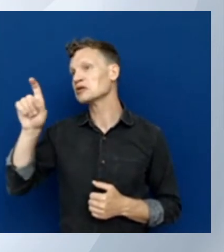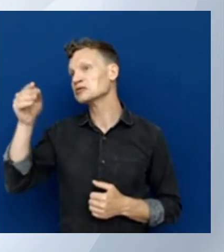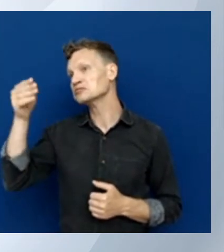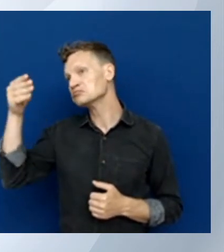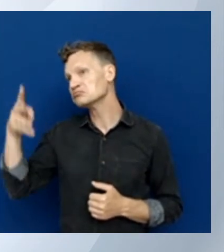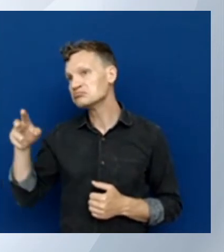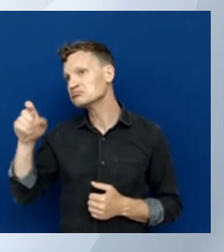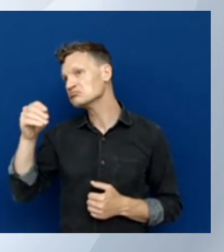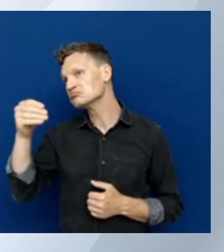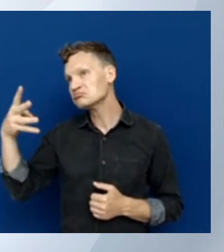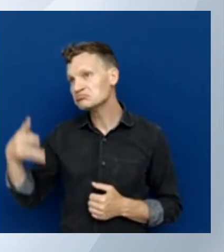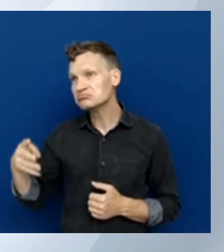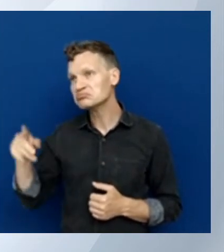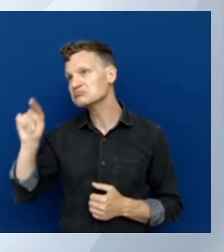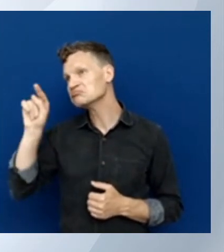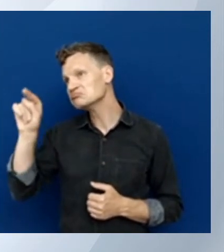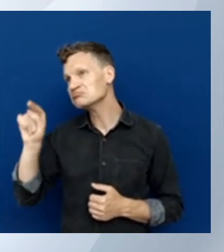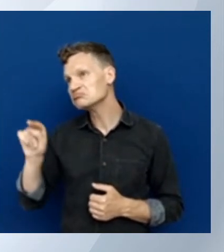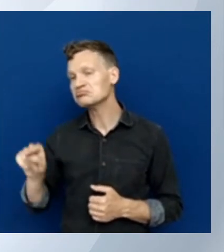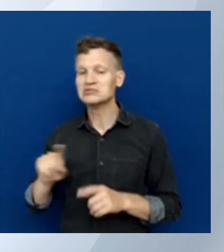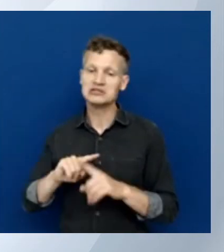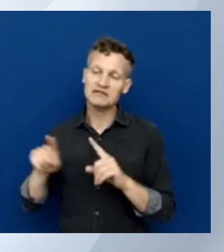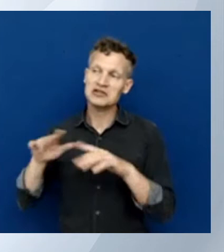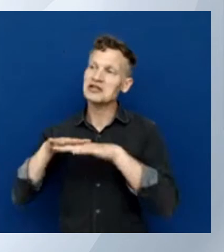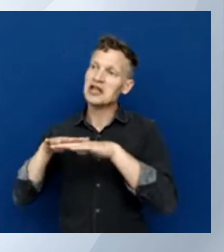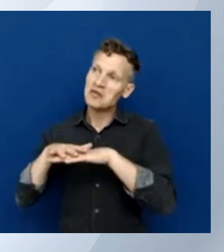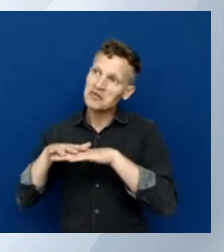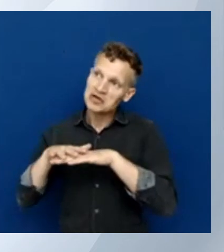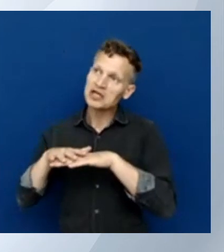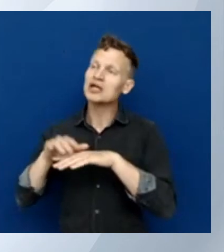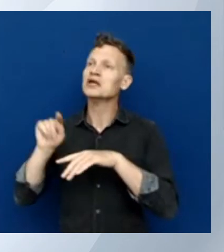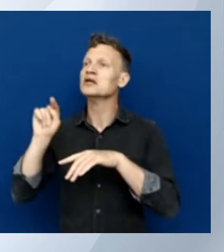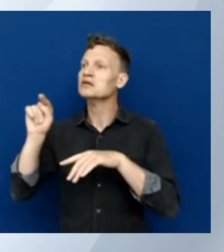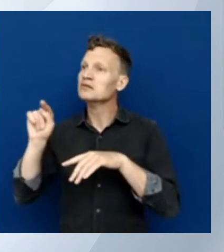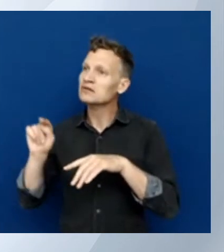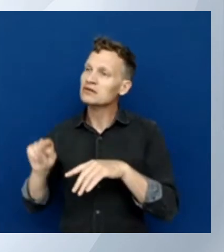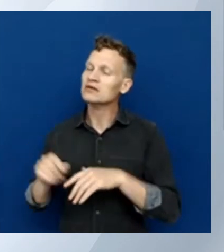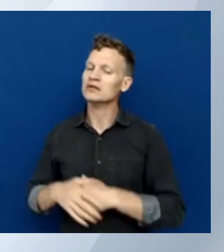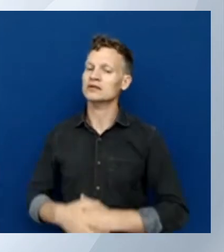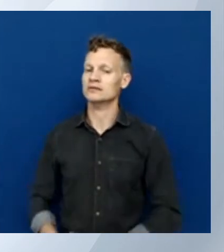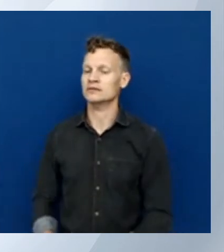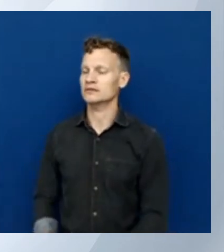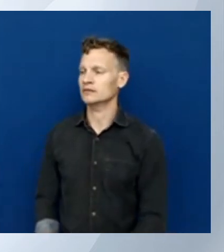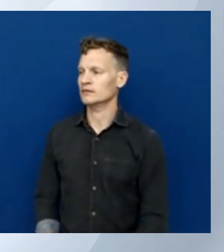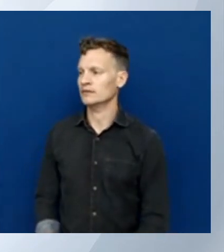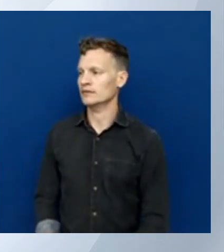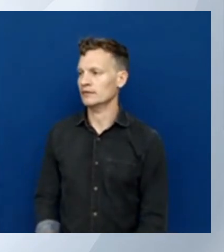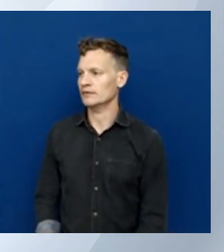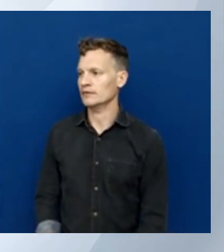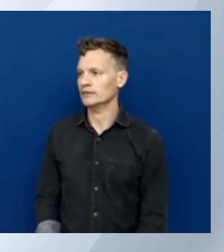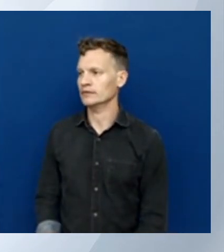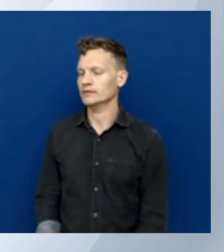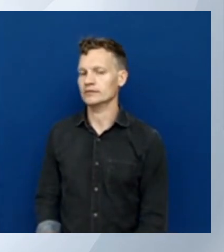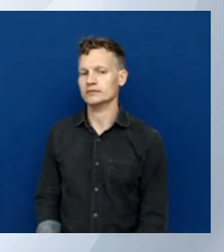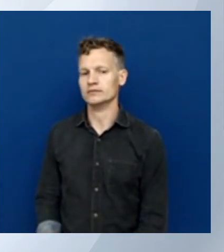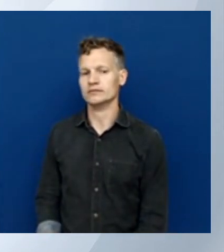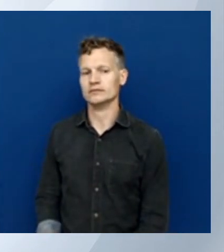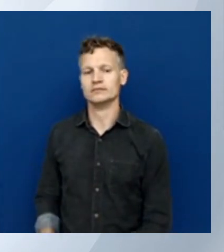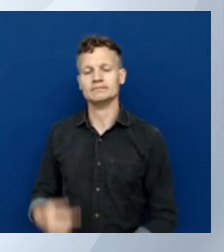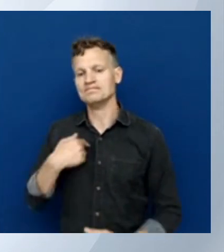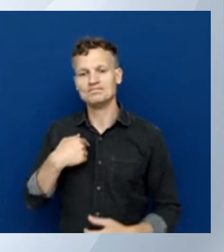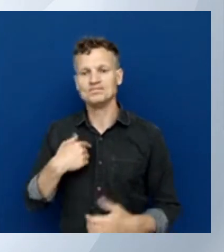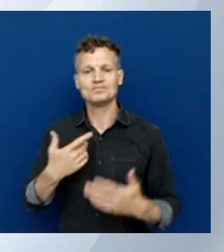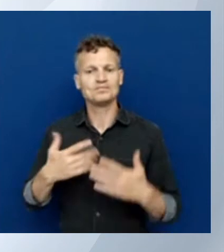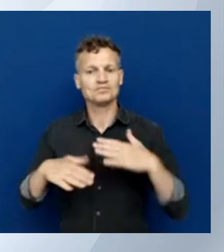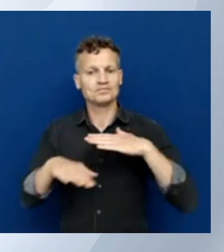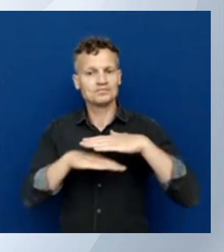networking is fine and I'm going to enable Blobsoft to meet. You see, I'm basically just changing some stuff so it's a bit more